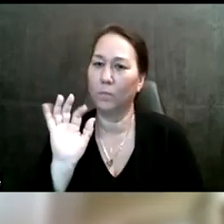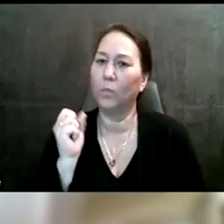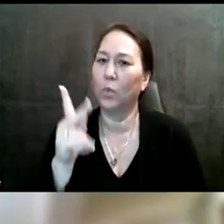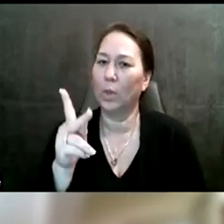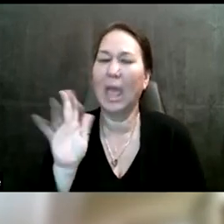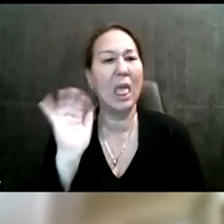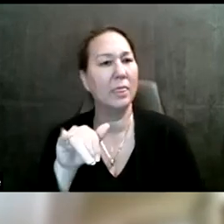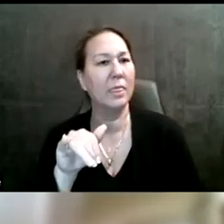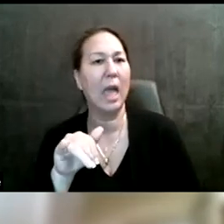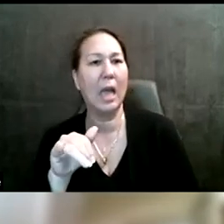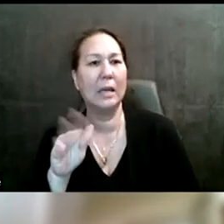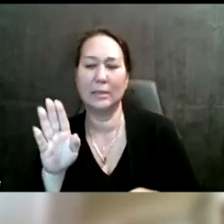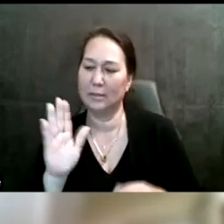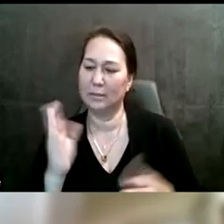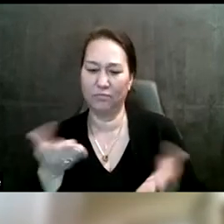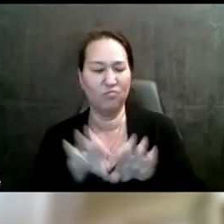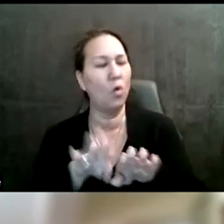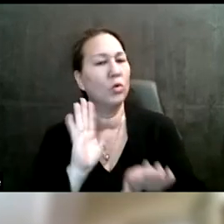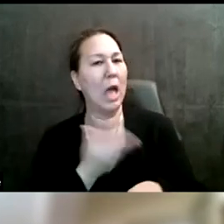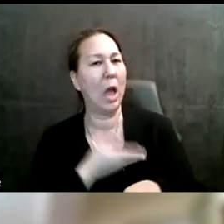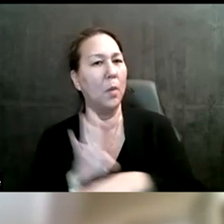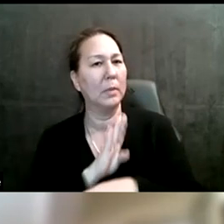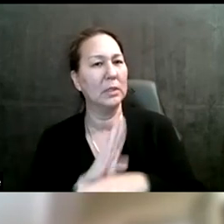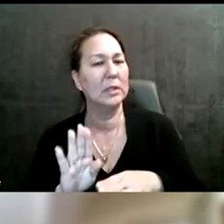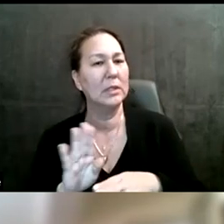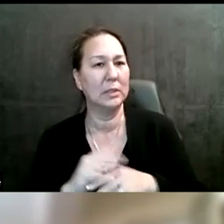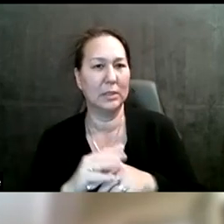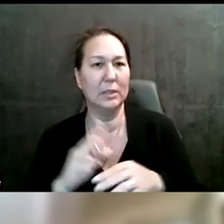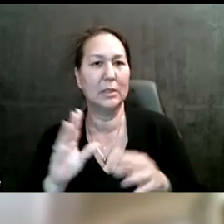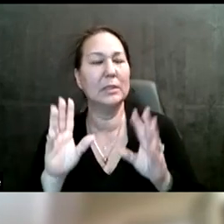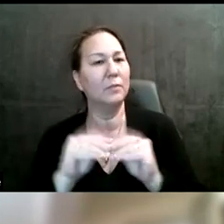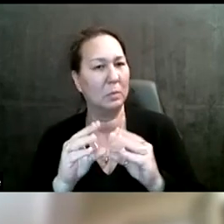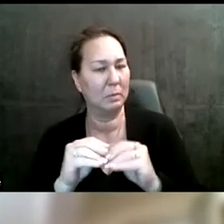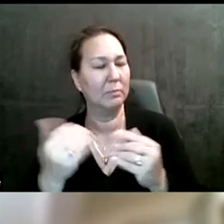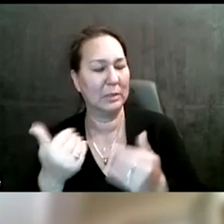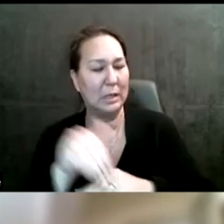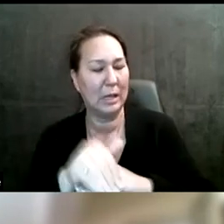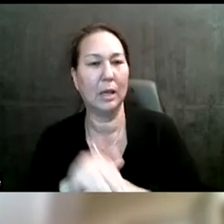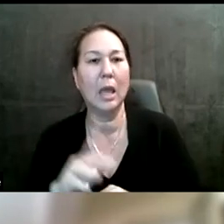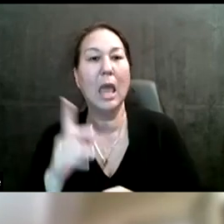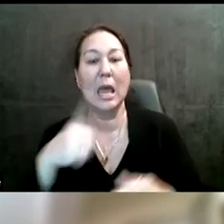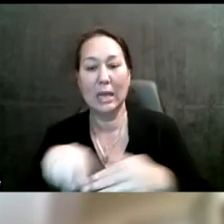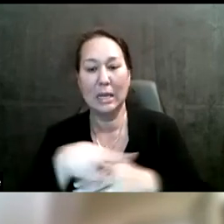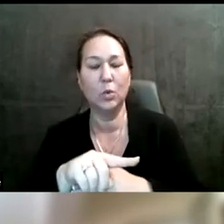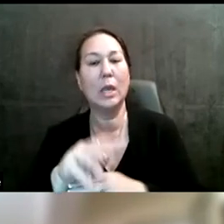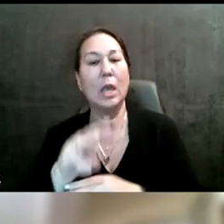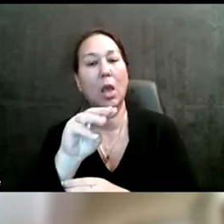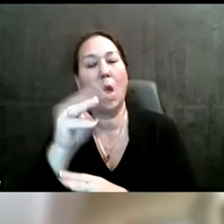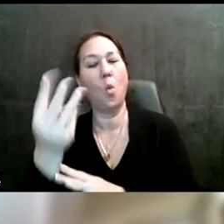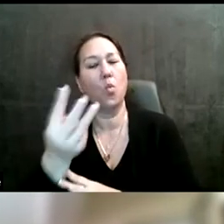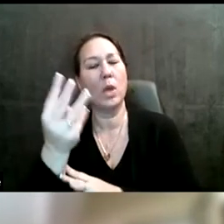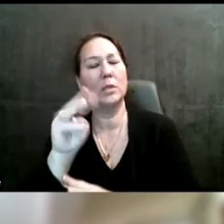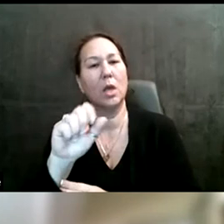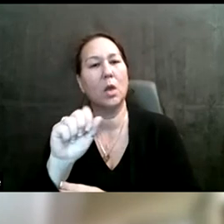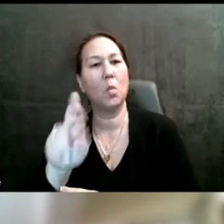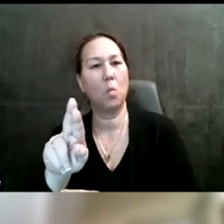our business for the evening. Um, our next virtual school committee meeting will take place next Wednesday on March 22nd at 5